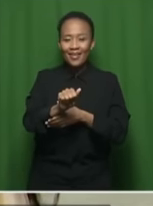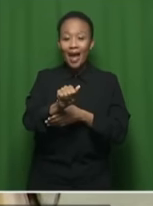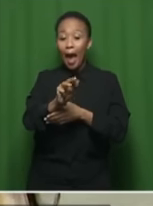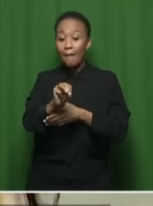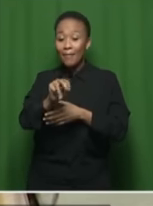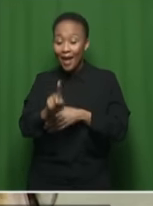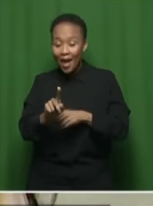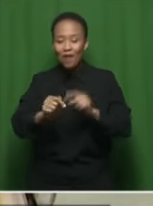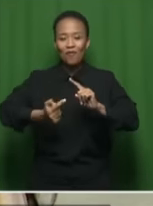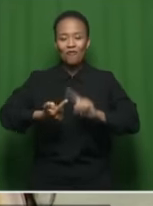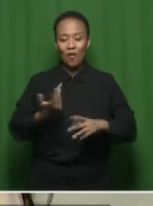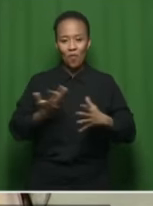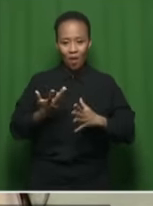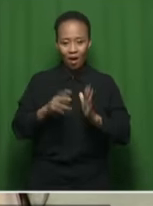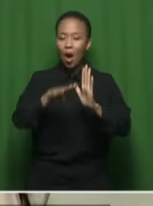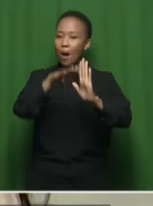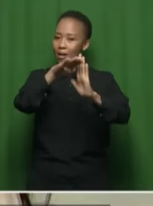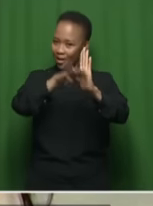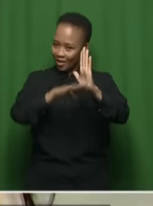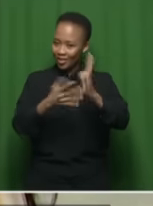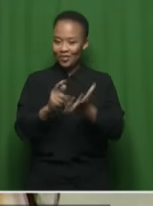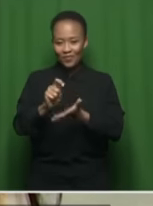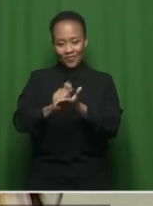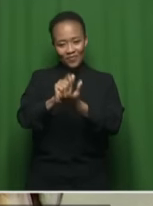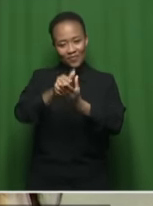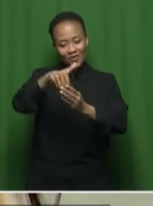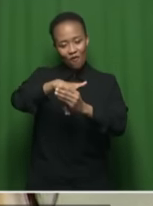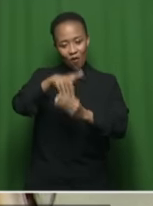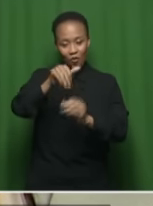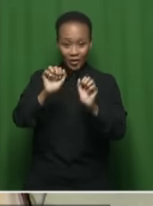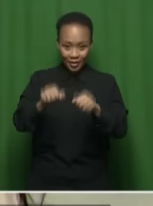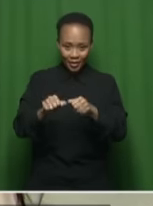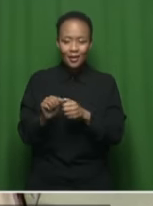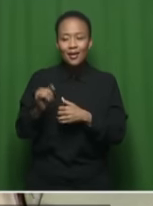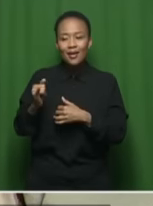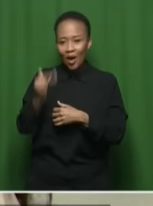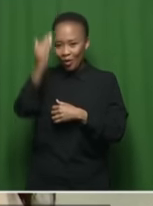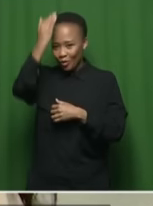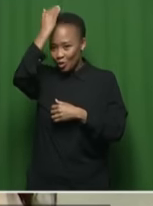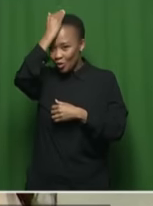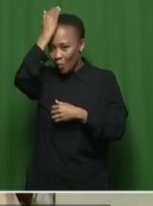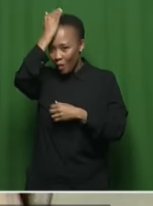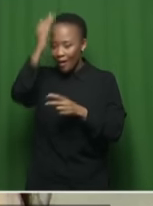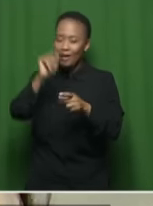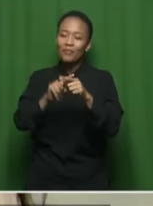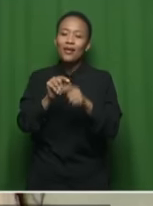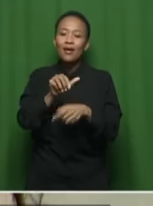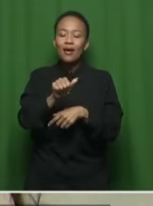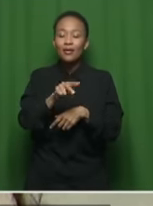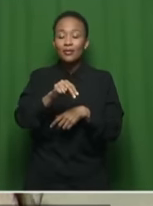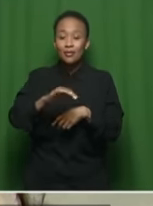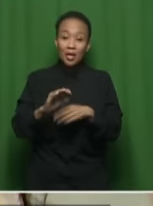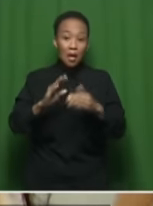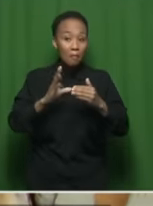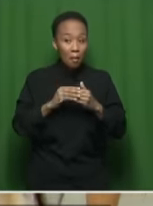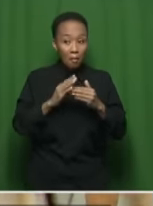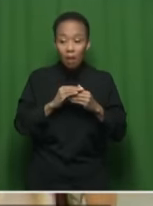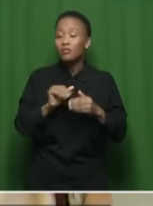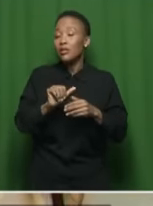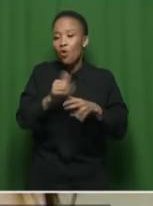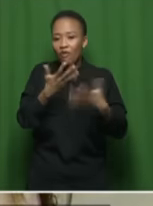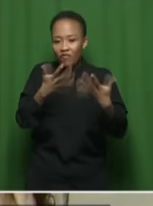that the former president of the ANC, Jacob Zuma, and ANC member currently is involved with this party.